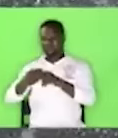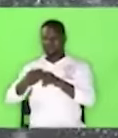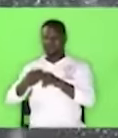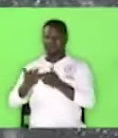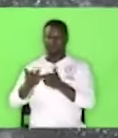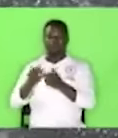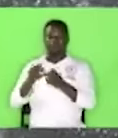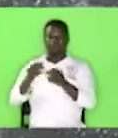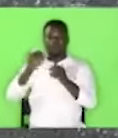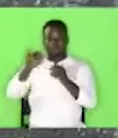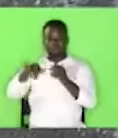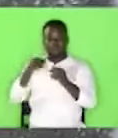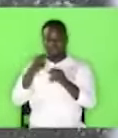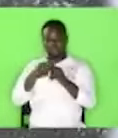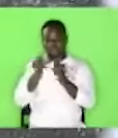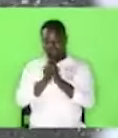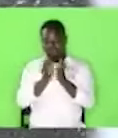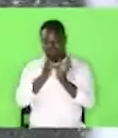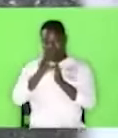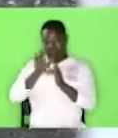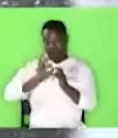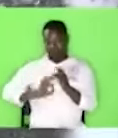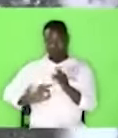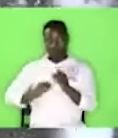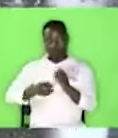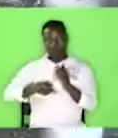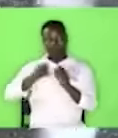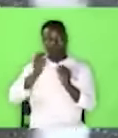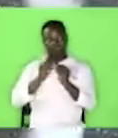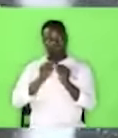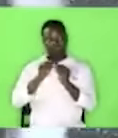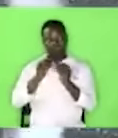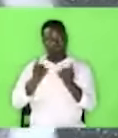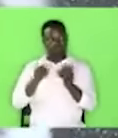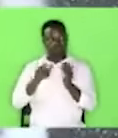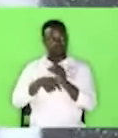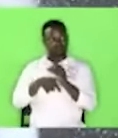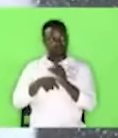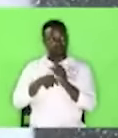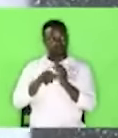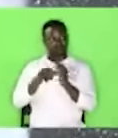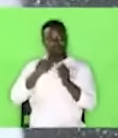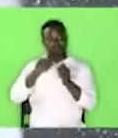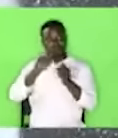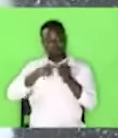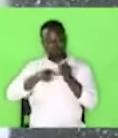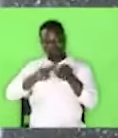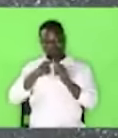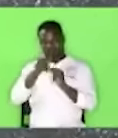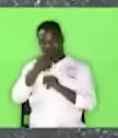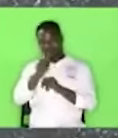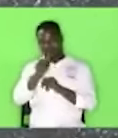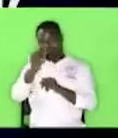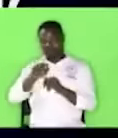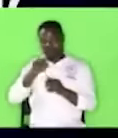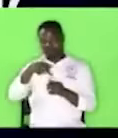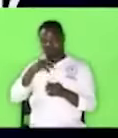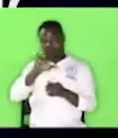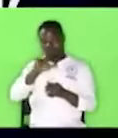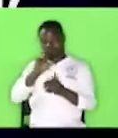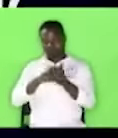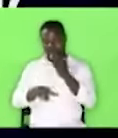name that he has inherited but let's read verse 10 of Philippians 2 verse 10 of Philippians 2